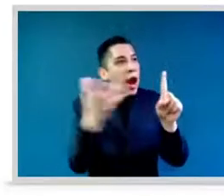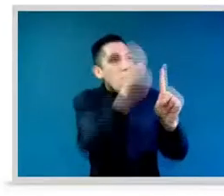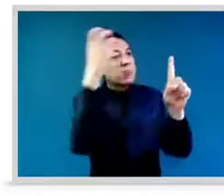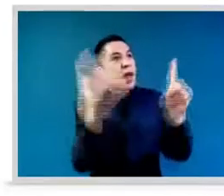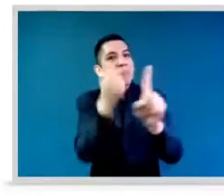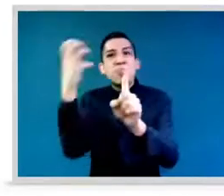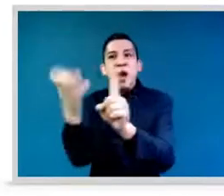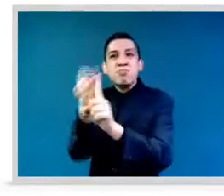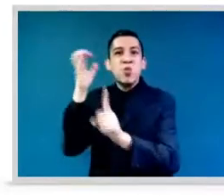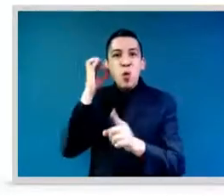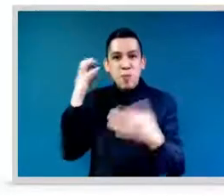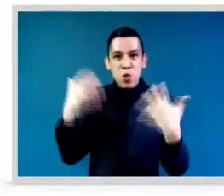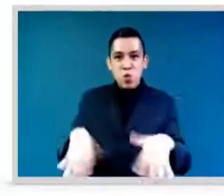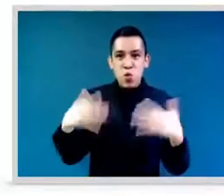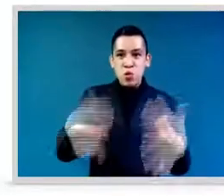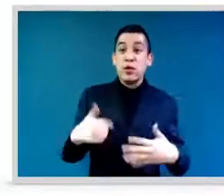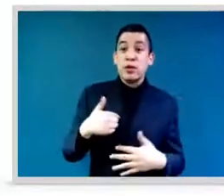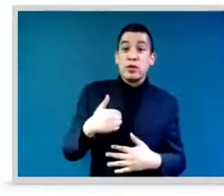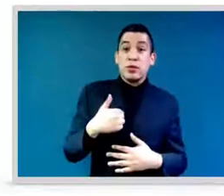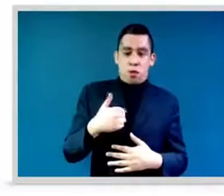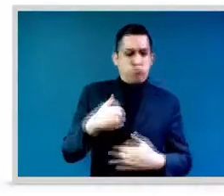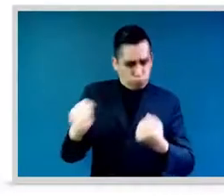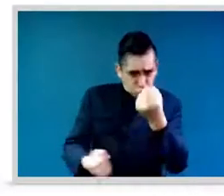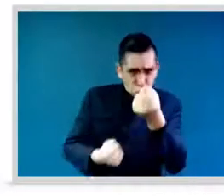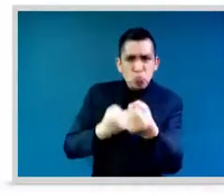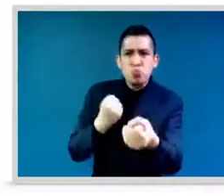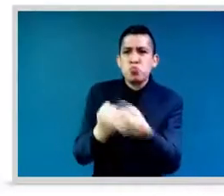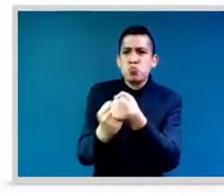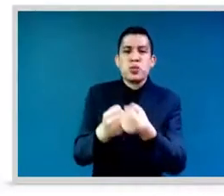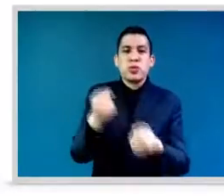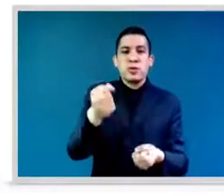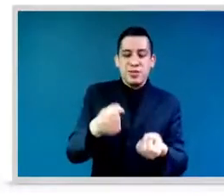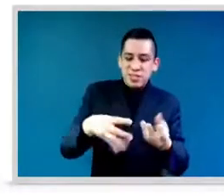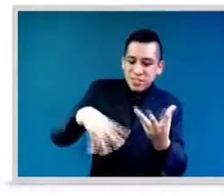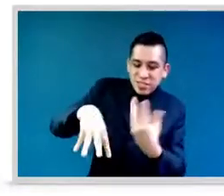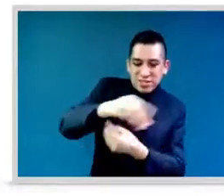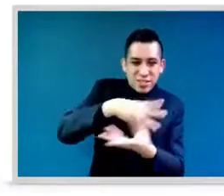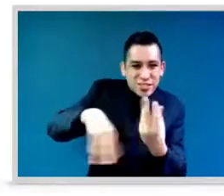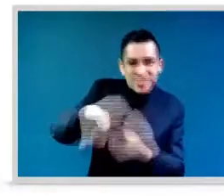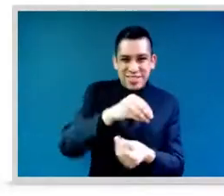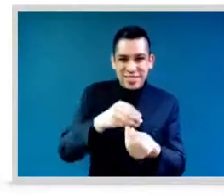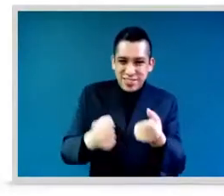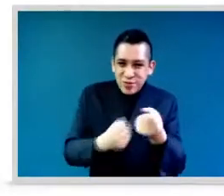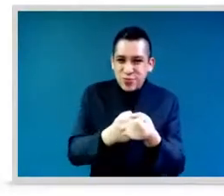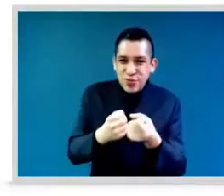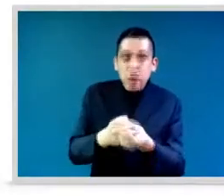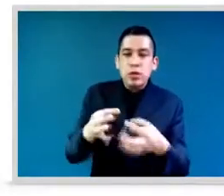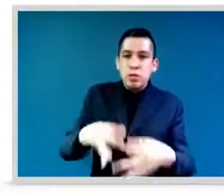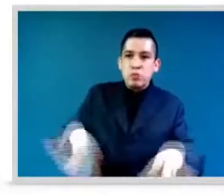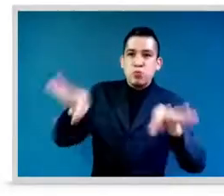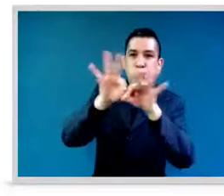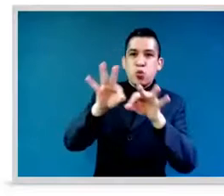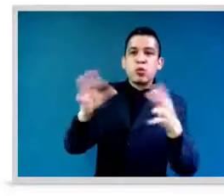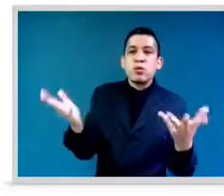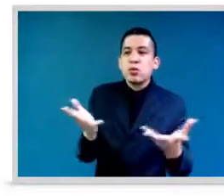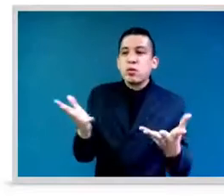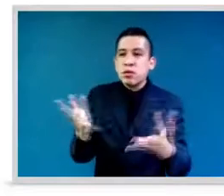as an ecology, but sustainable cities includes also working in poverty. And I work with Techo,